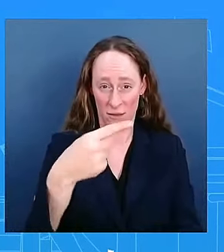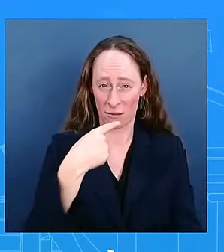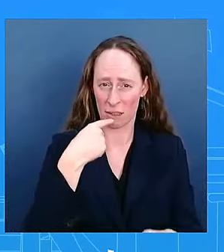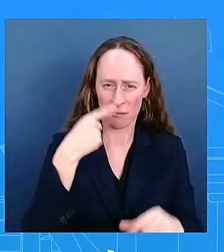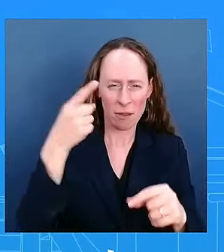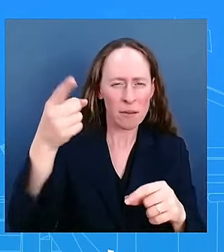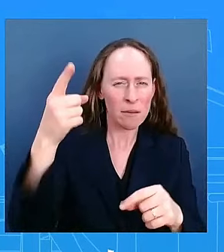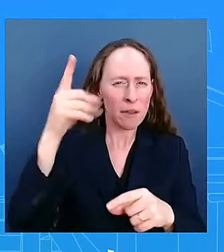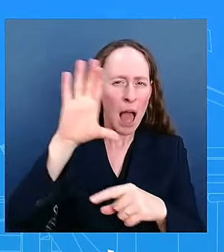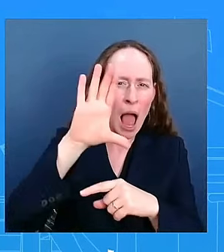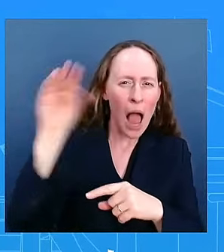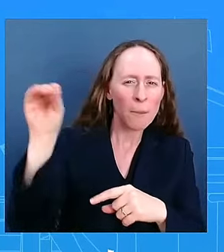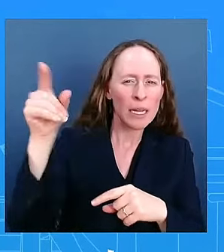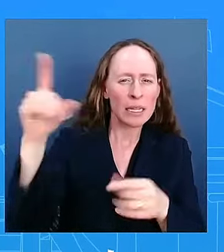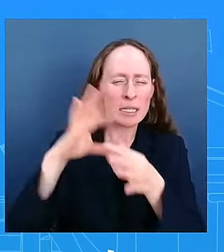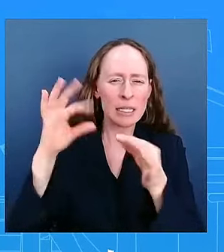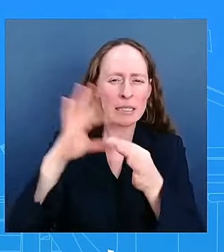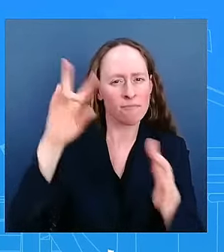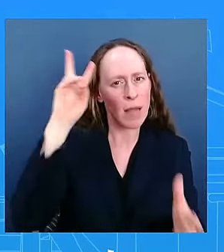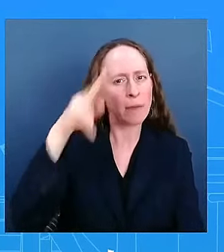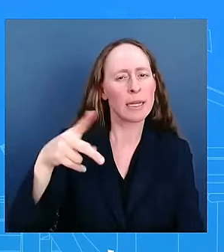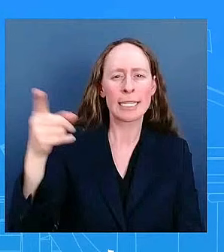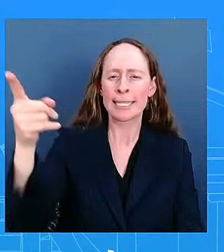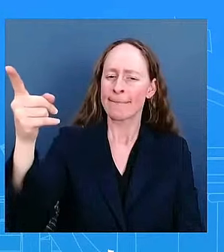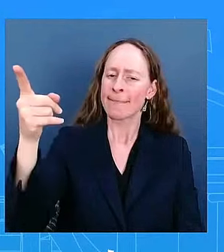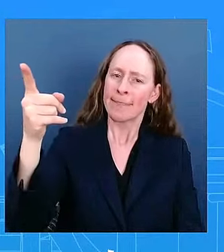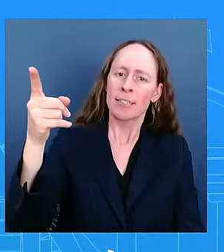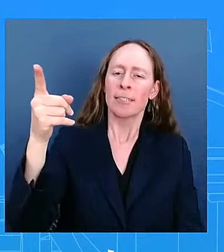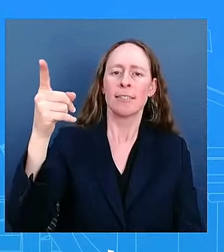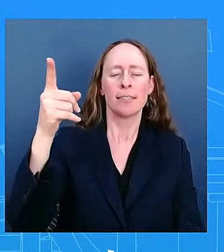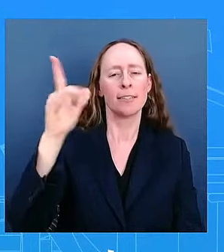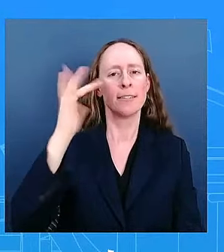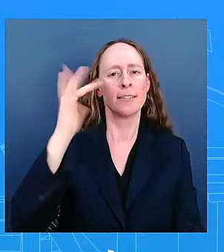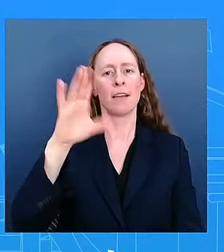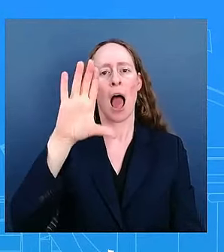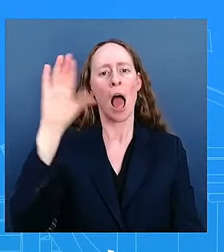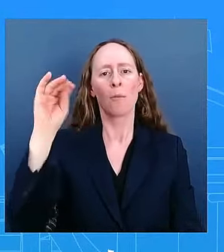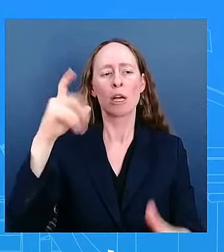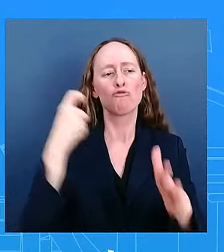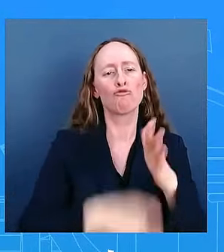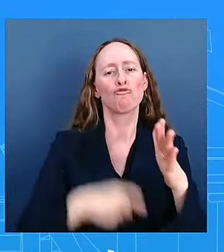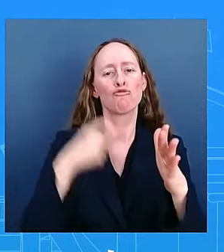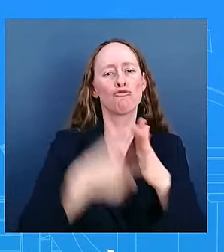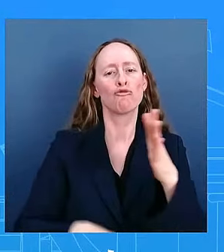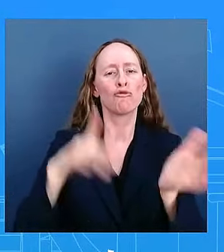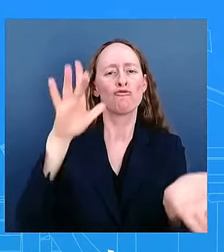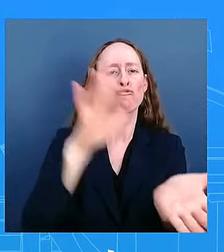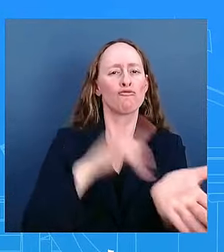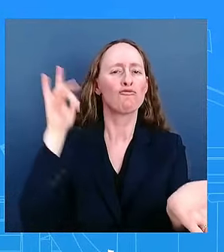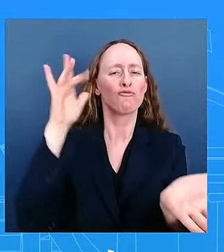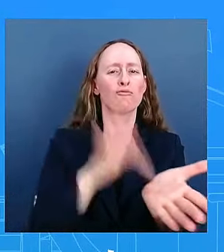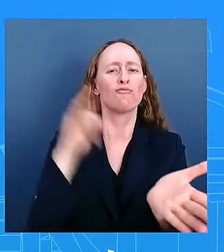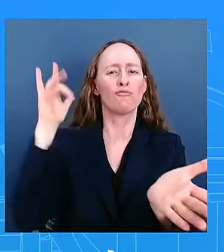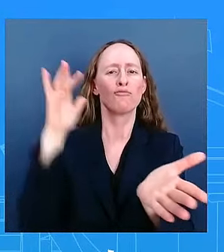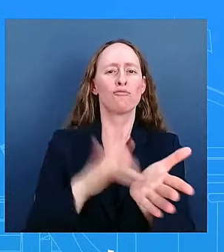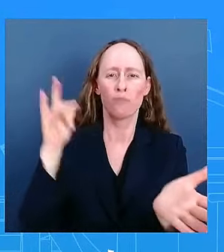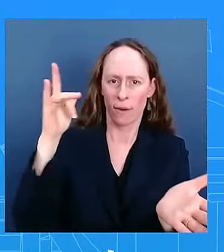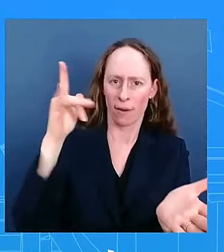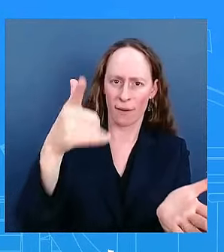gouging to blame for inflation and the prices of groceries and how effective would a federal ban on corporate price gouging be